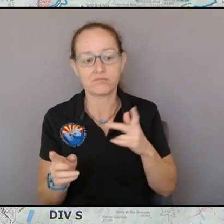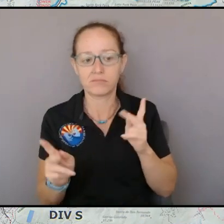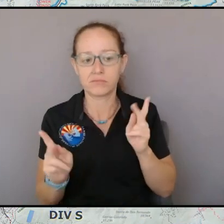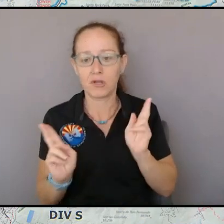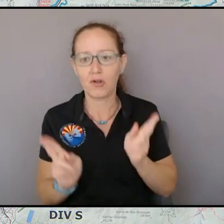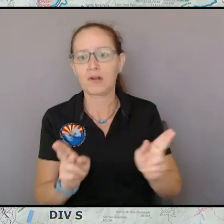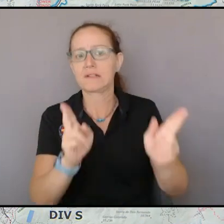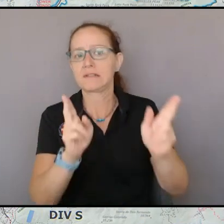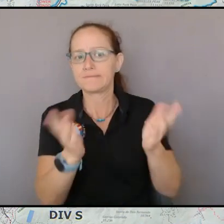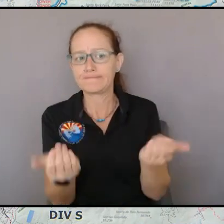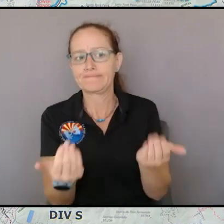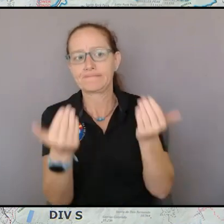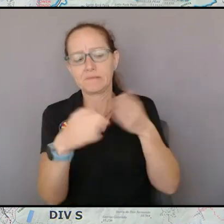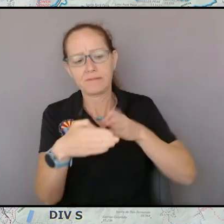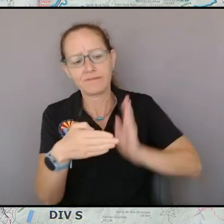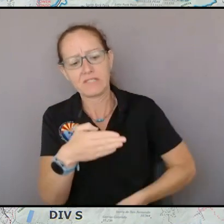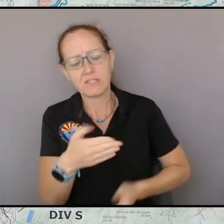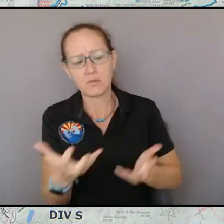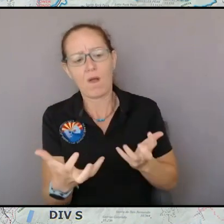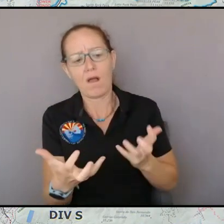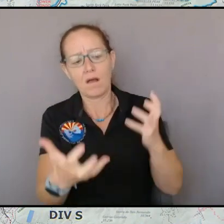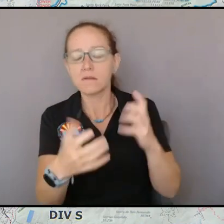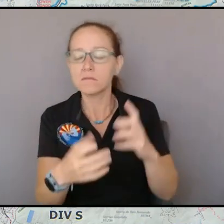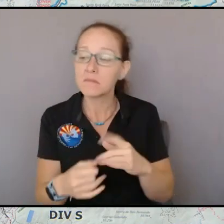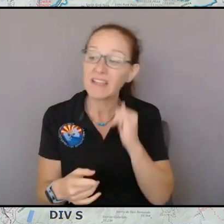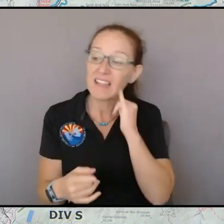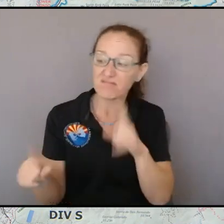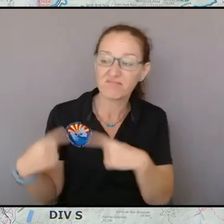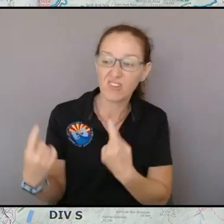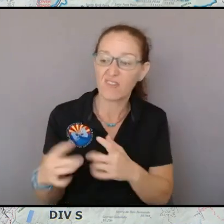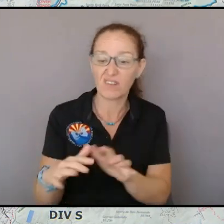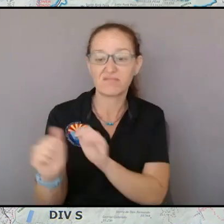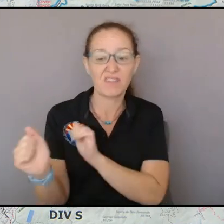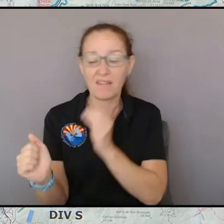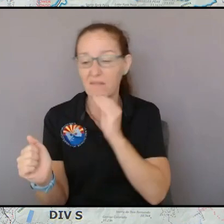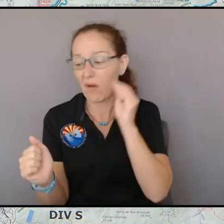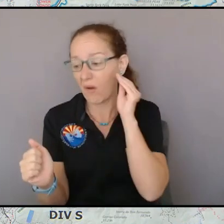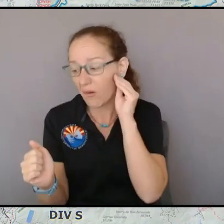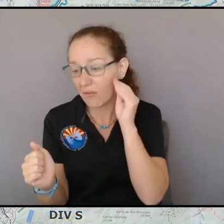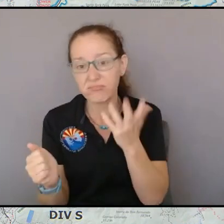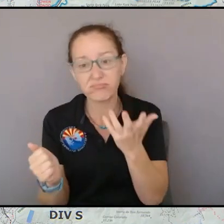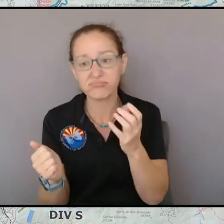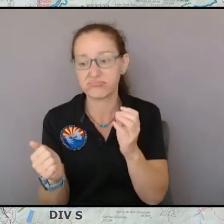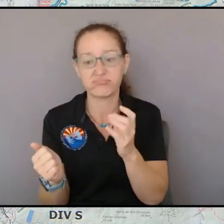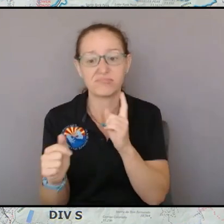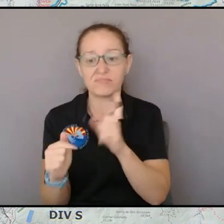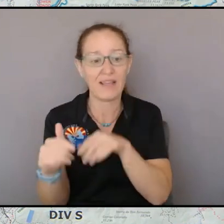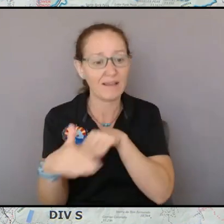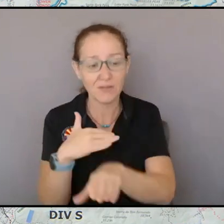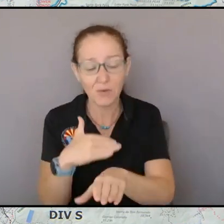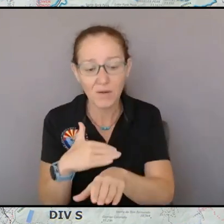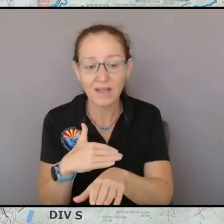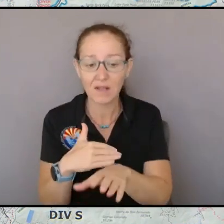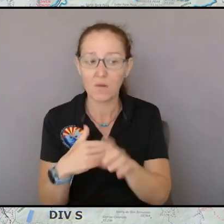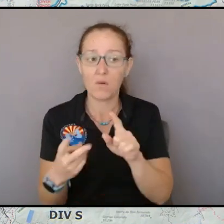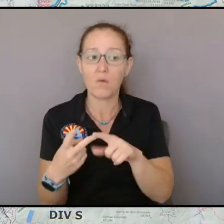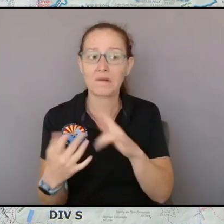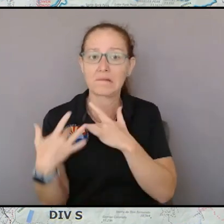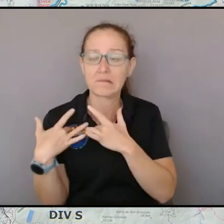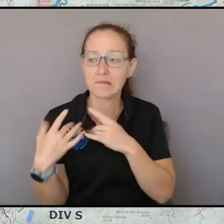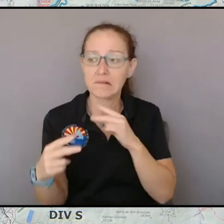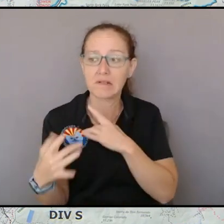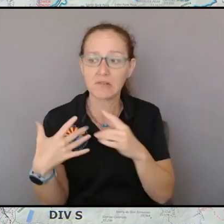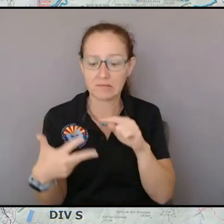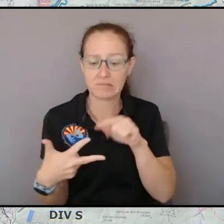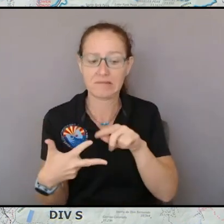home and or you're concerned about being evacuated or the fires right next to to your to your property you you may be like hurry up